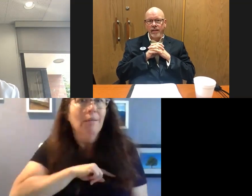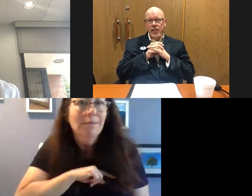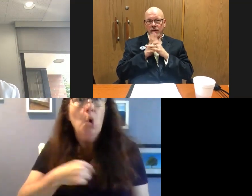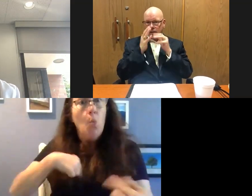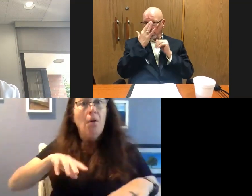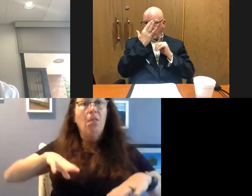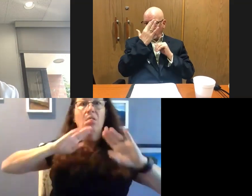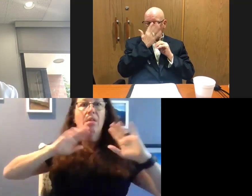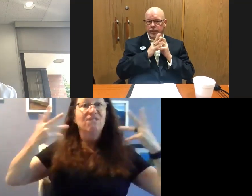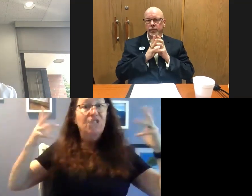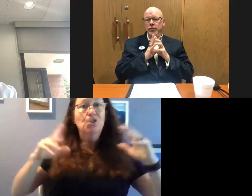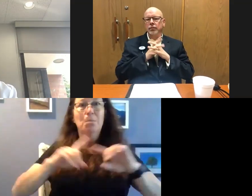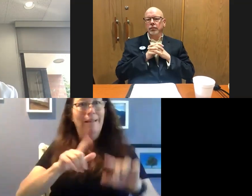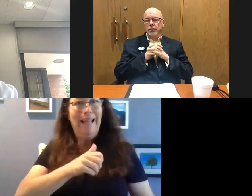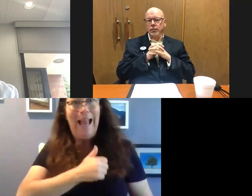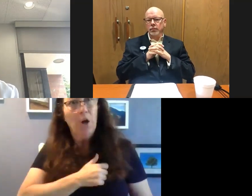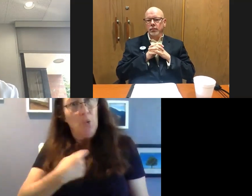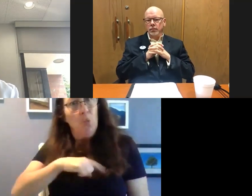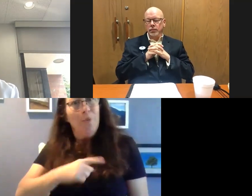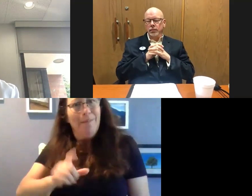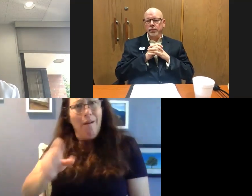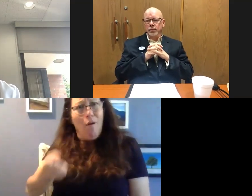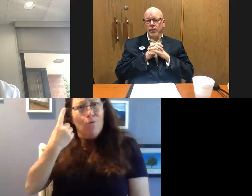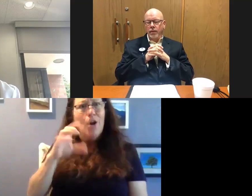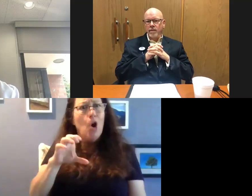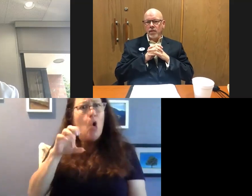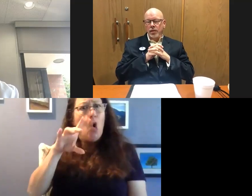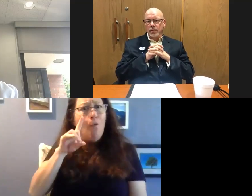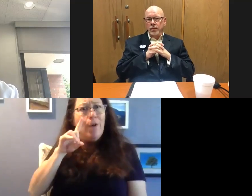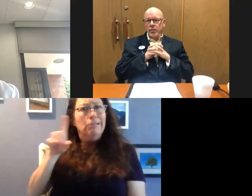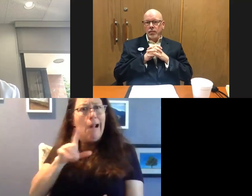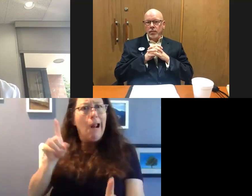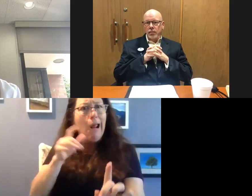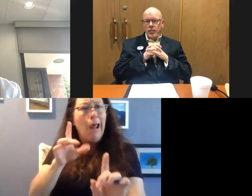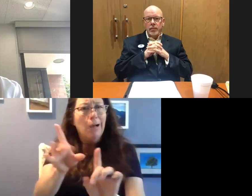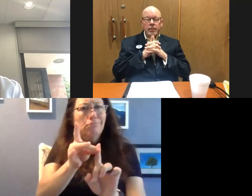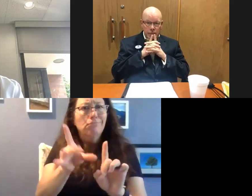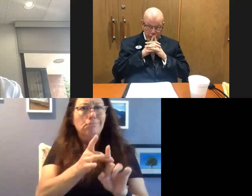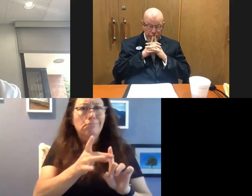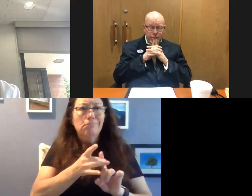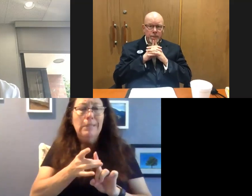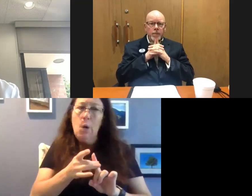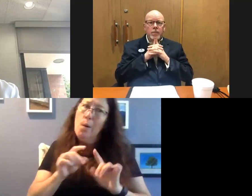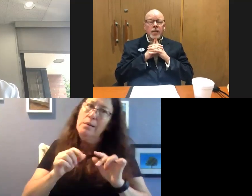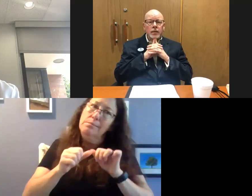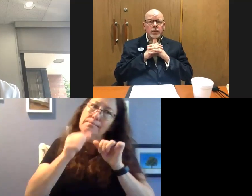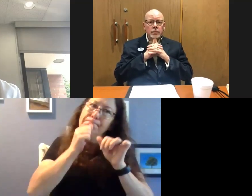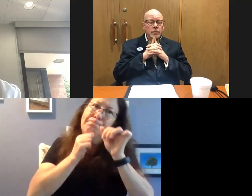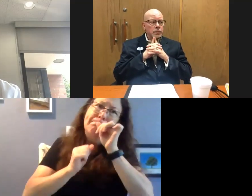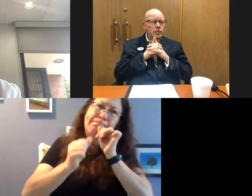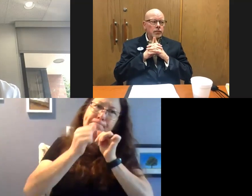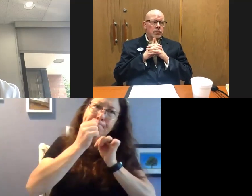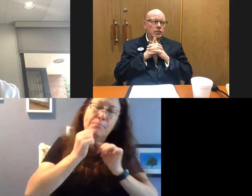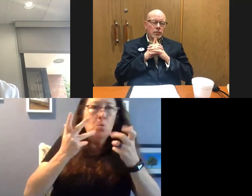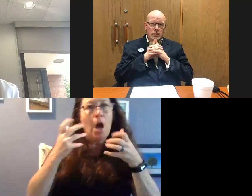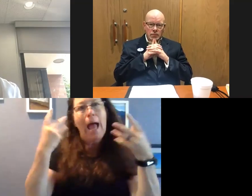And that's kind of the attitude we need to take where we're all in it for the long haul. And it's very difficult, right? I mean, we want to go out,